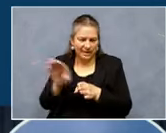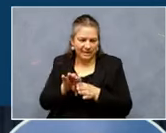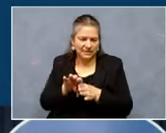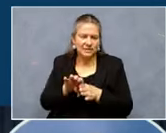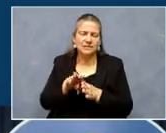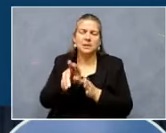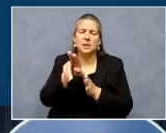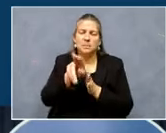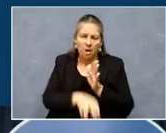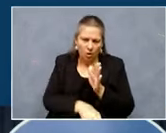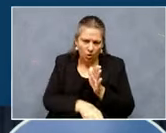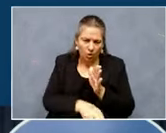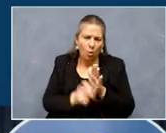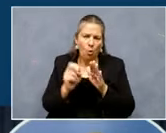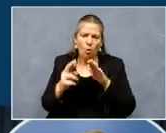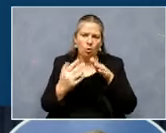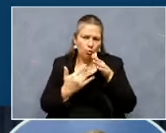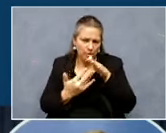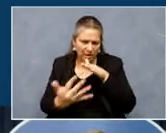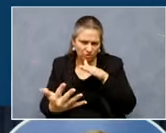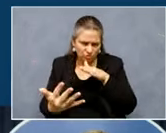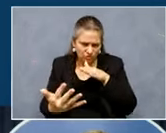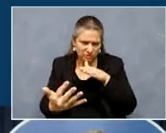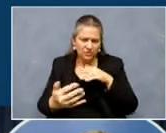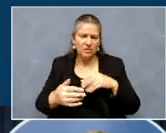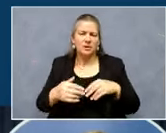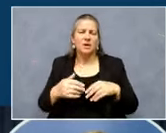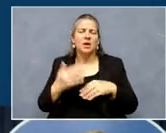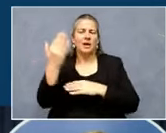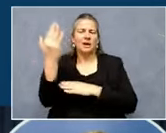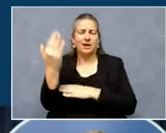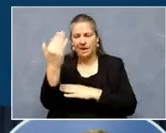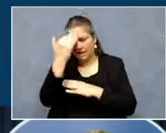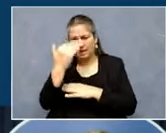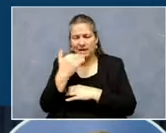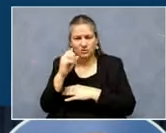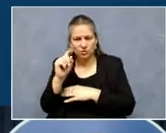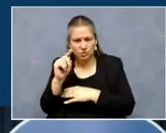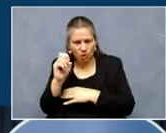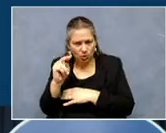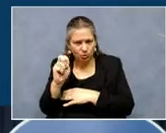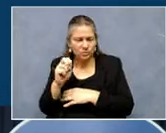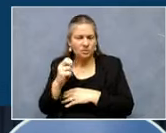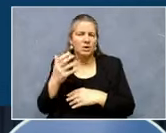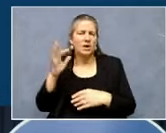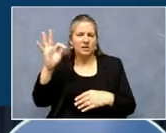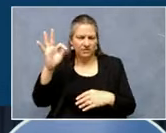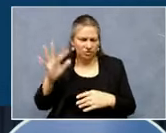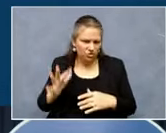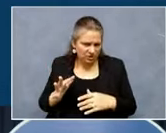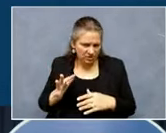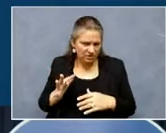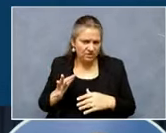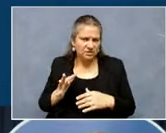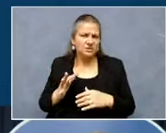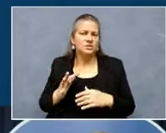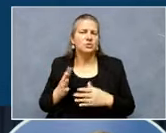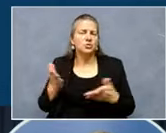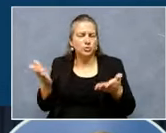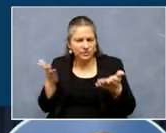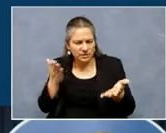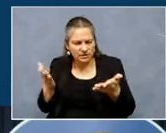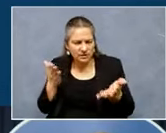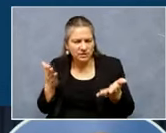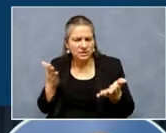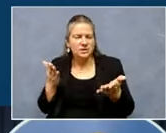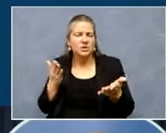a marker or a headstone, uh, clergy or, or the other, um, you know, officiant services and the arrangement of a funeral